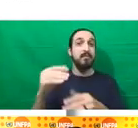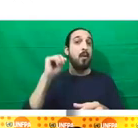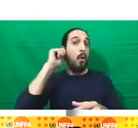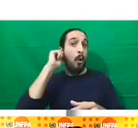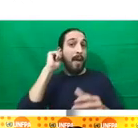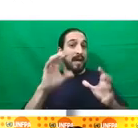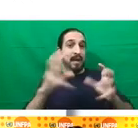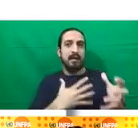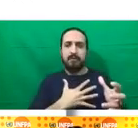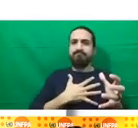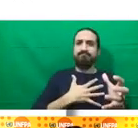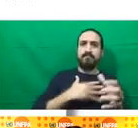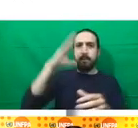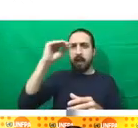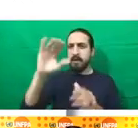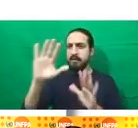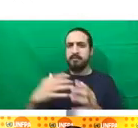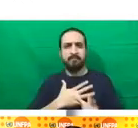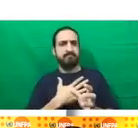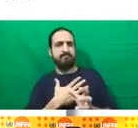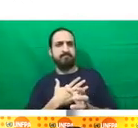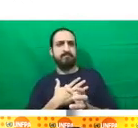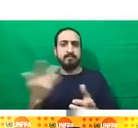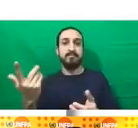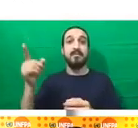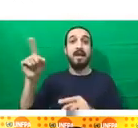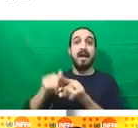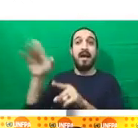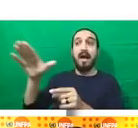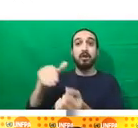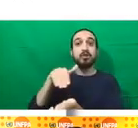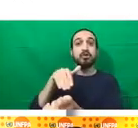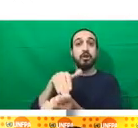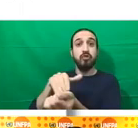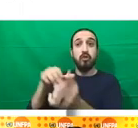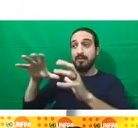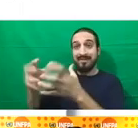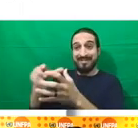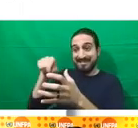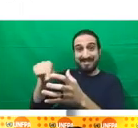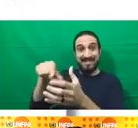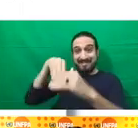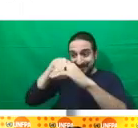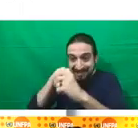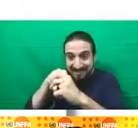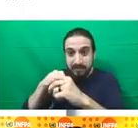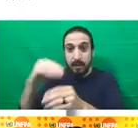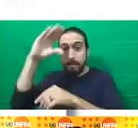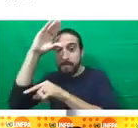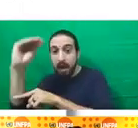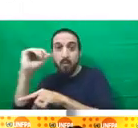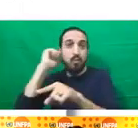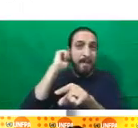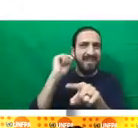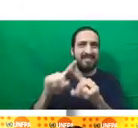response in the adaptation sector. In terms of health, we found that the majority of the NDPC recognized the climate